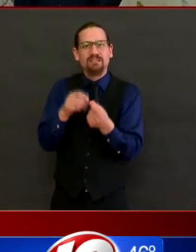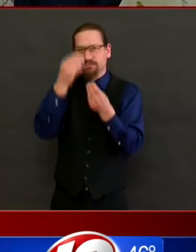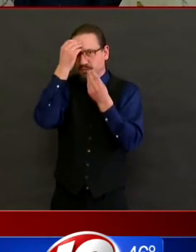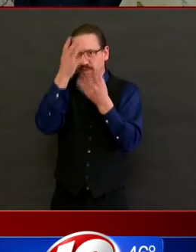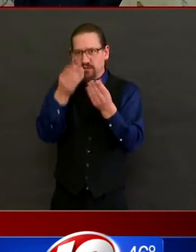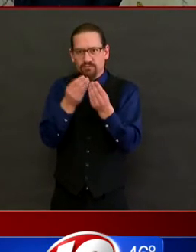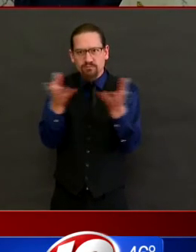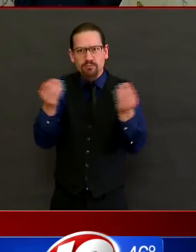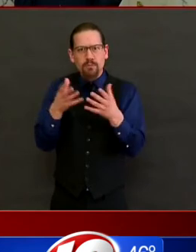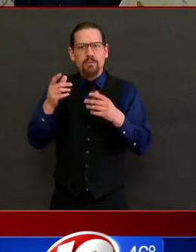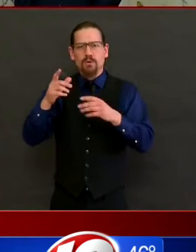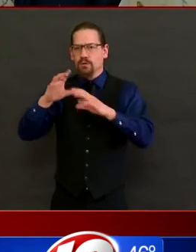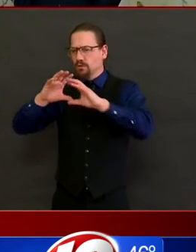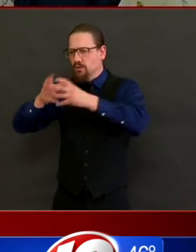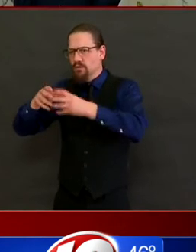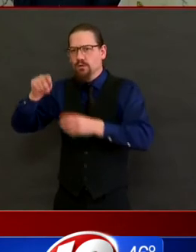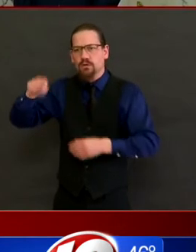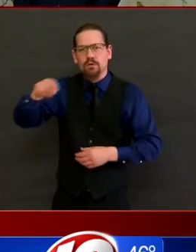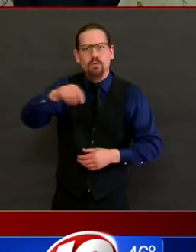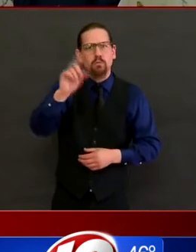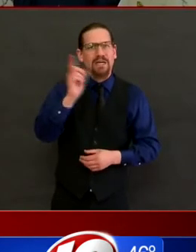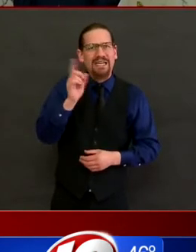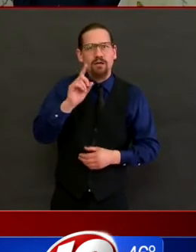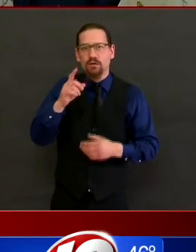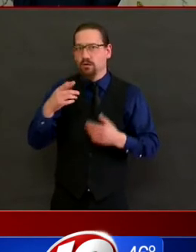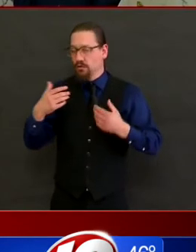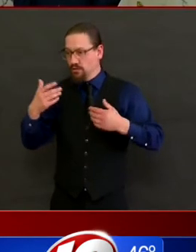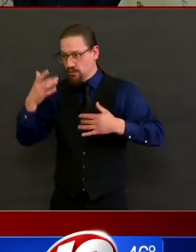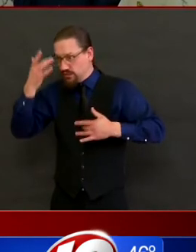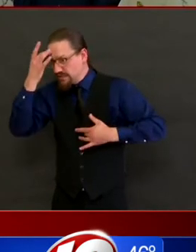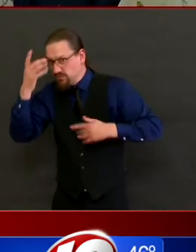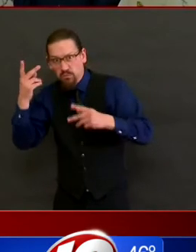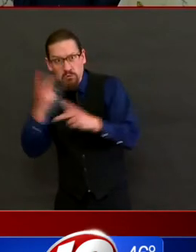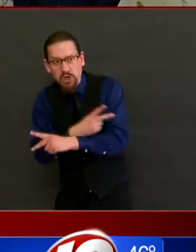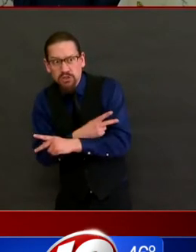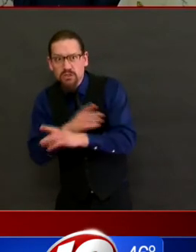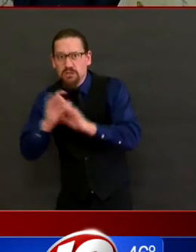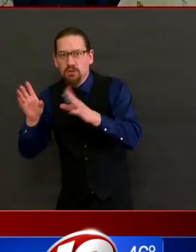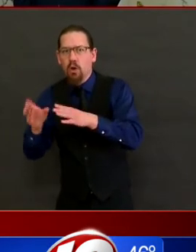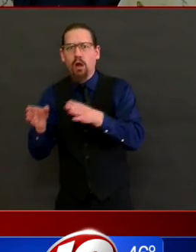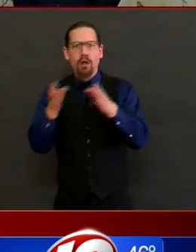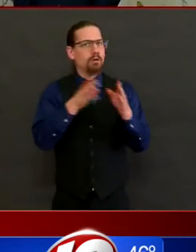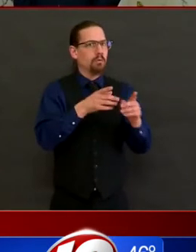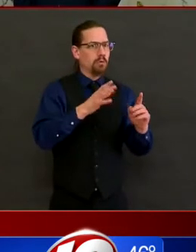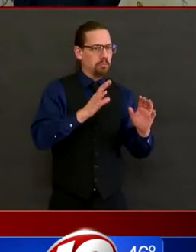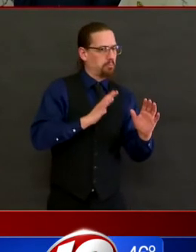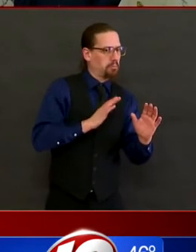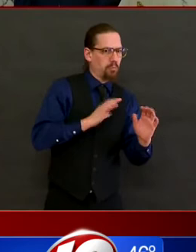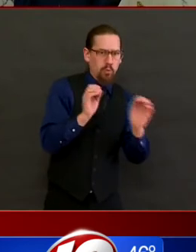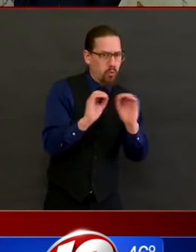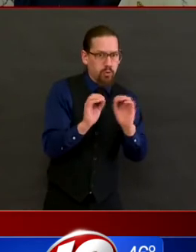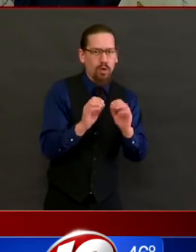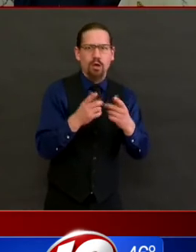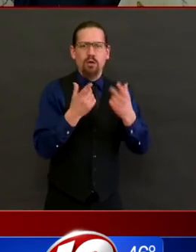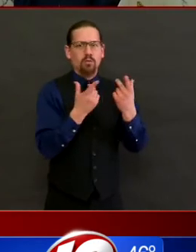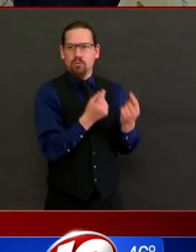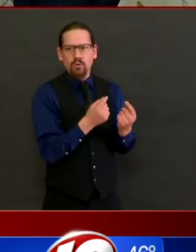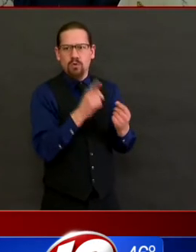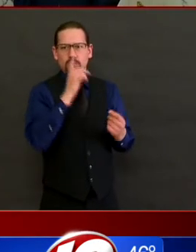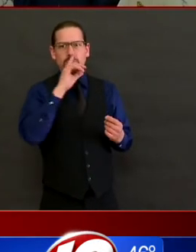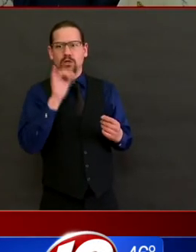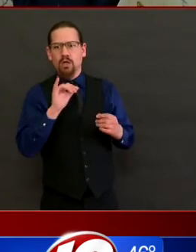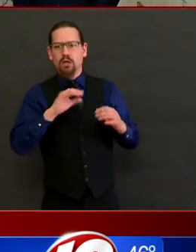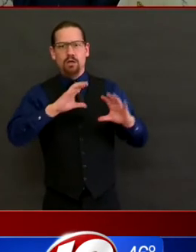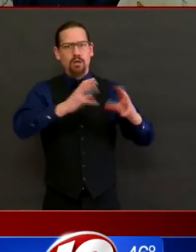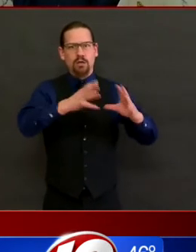those disparities. Our preliminary numbers indicate that roughly 45 percent of our COVID